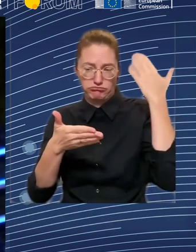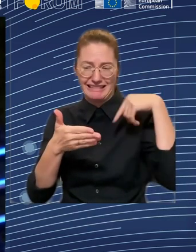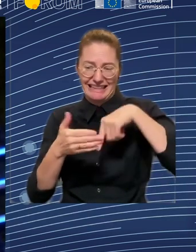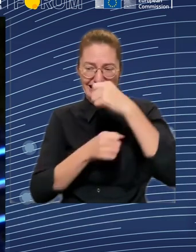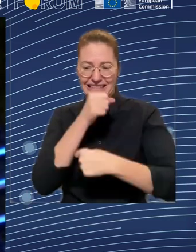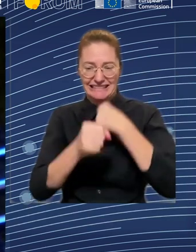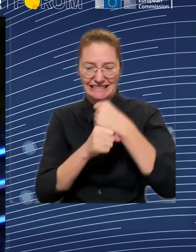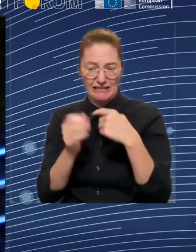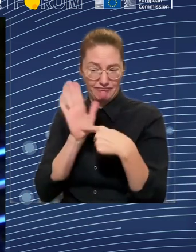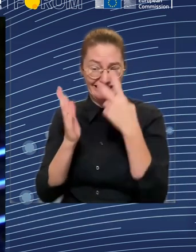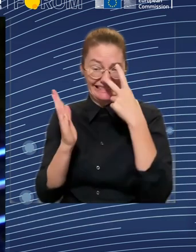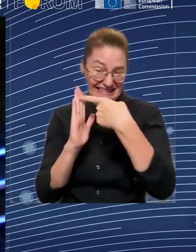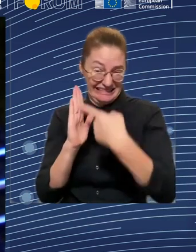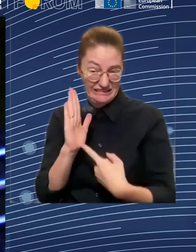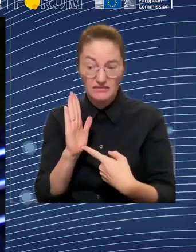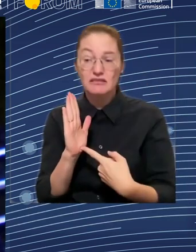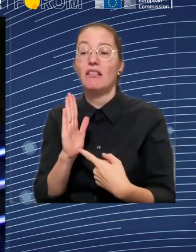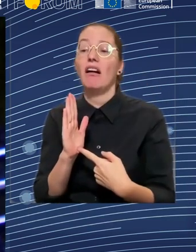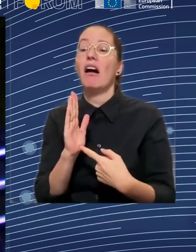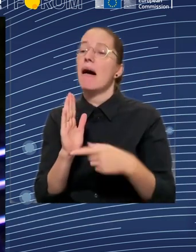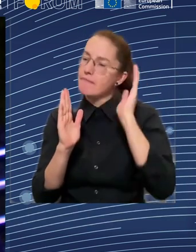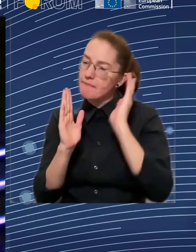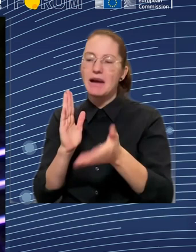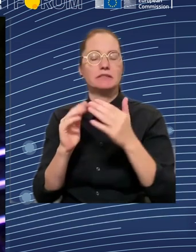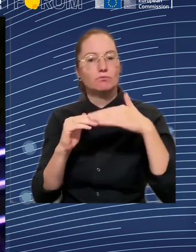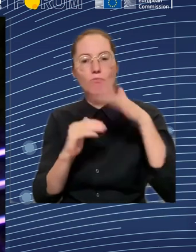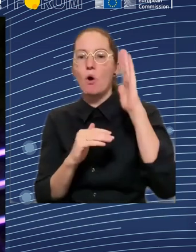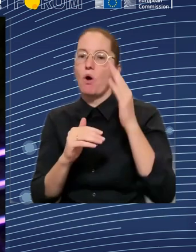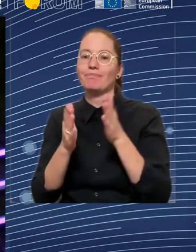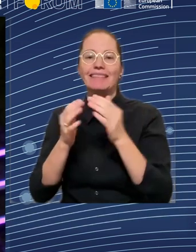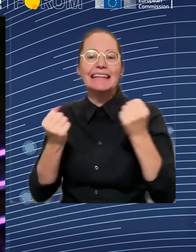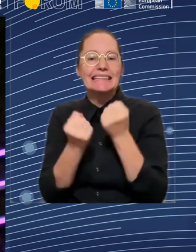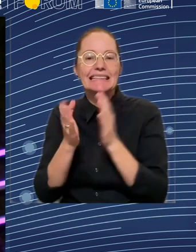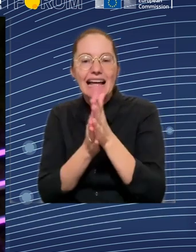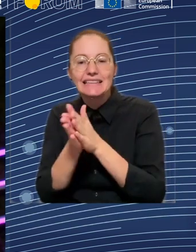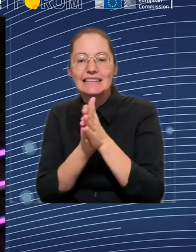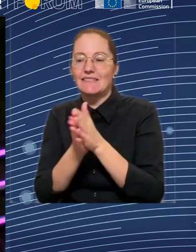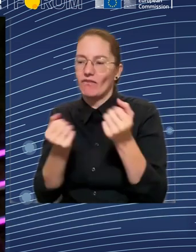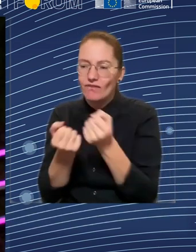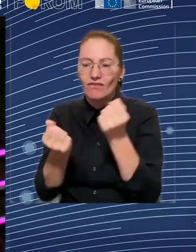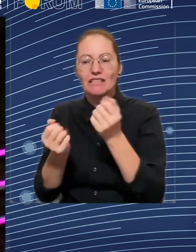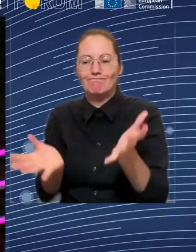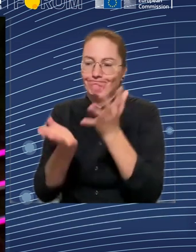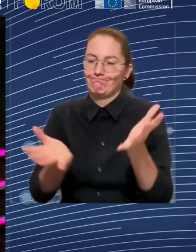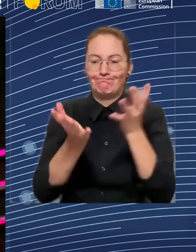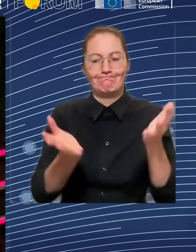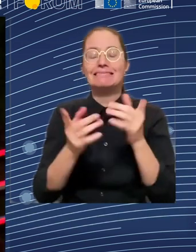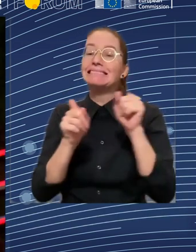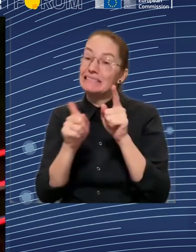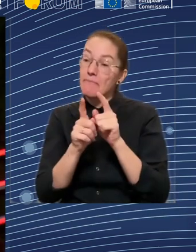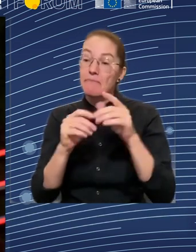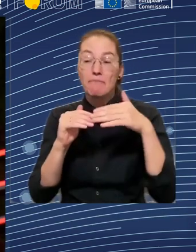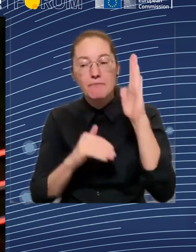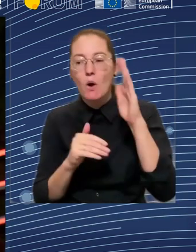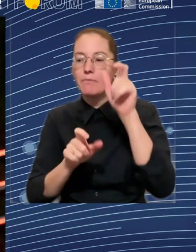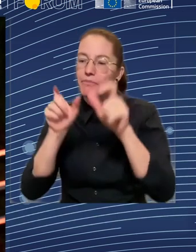the European Union and the pillar can be a levier indeed to have more common understanding and to guarantee the interlinkages